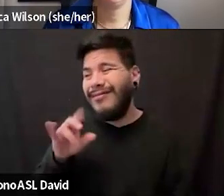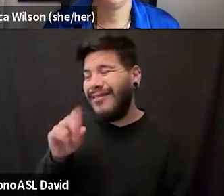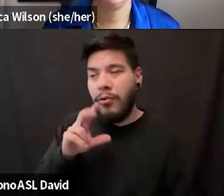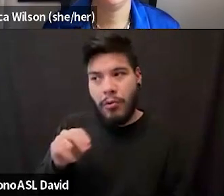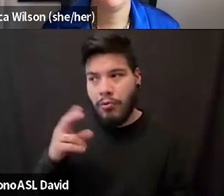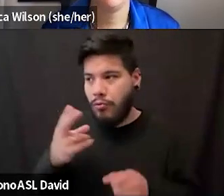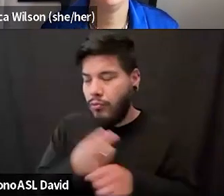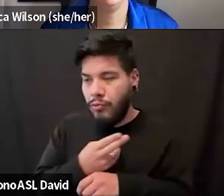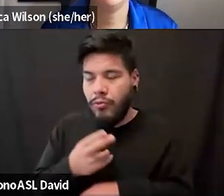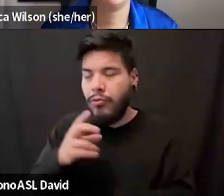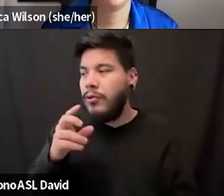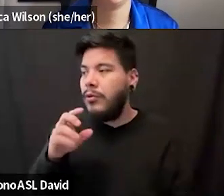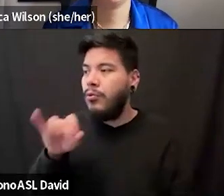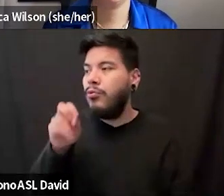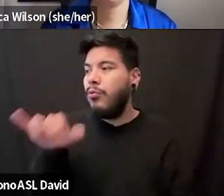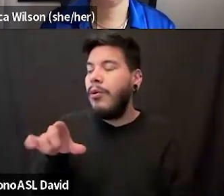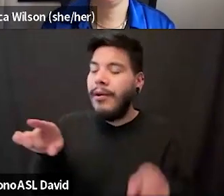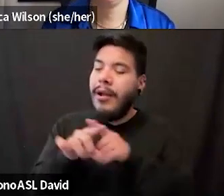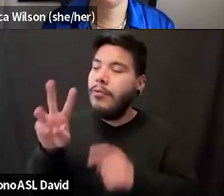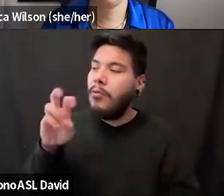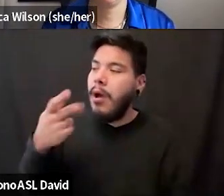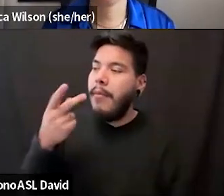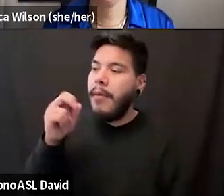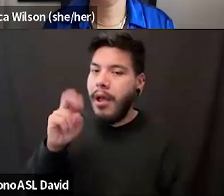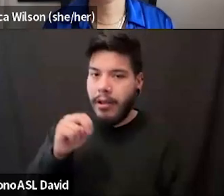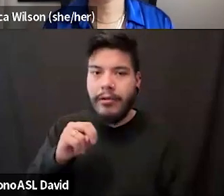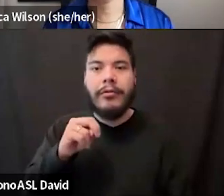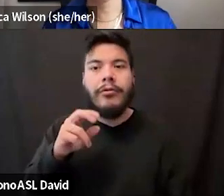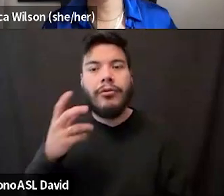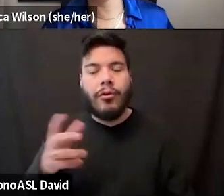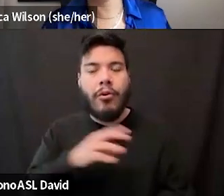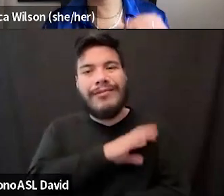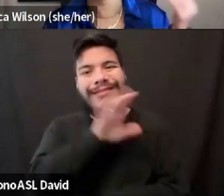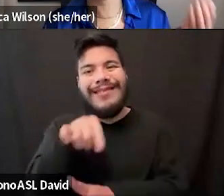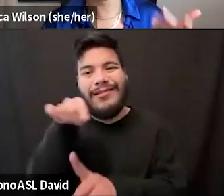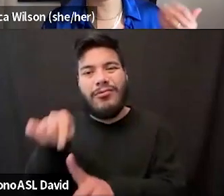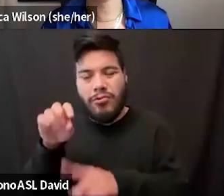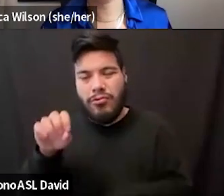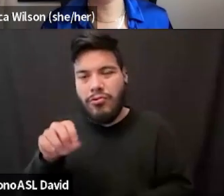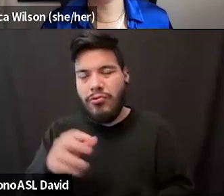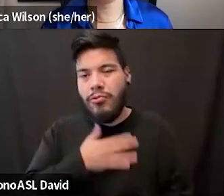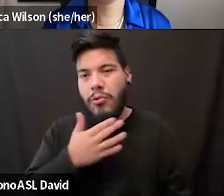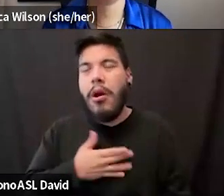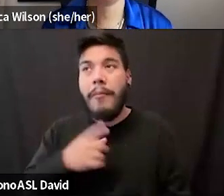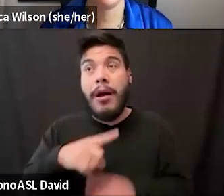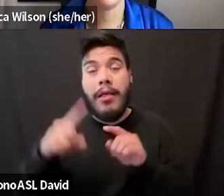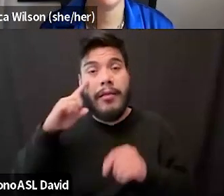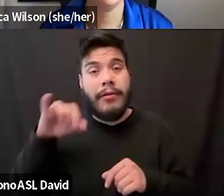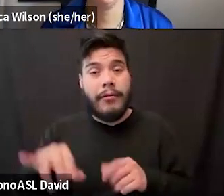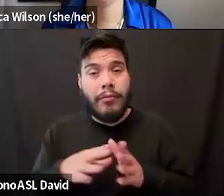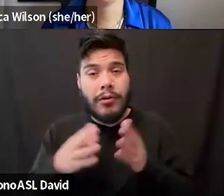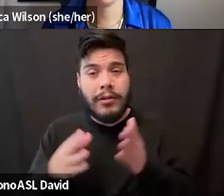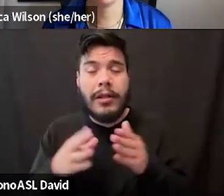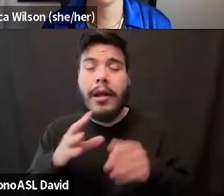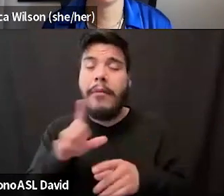weapon in all of this. So centering, uh, joy, but also I think this book was a reflection of community and finding that